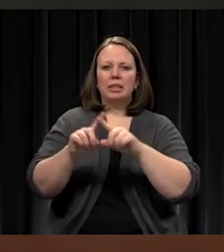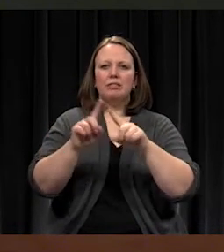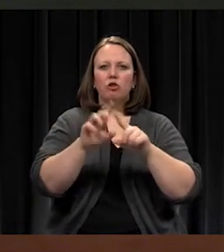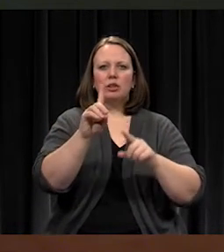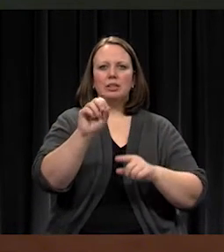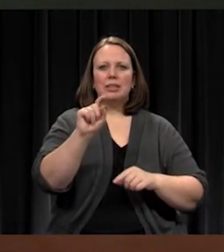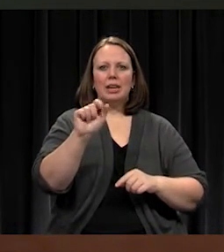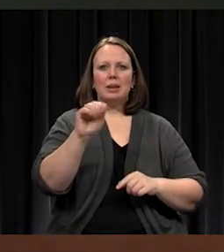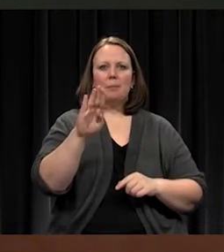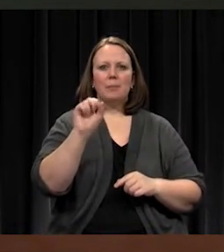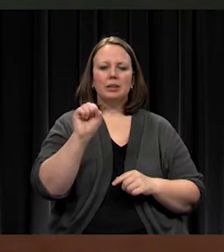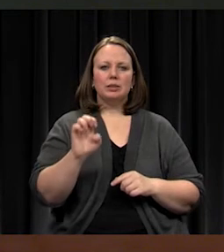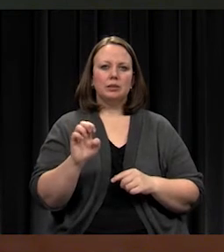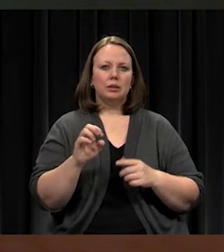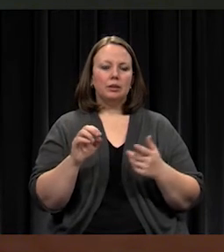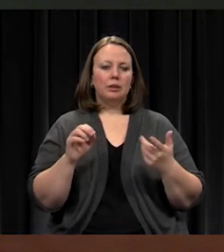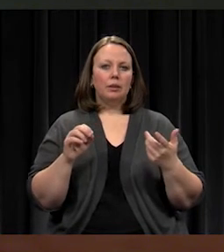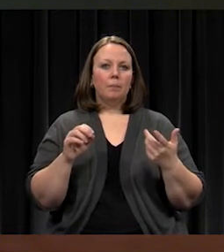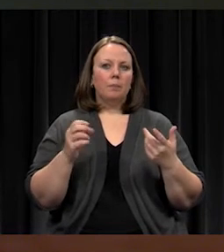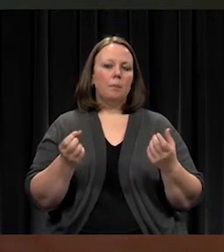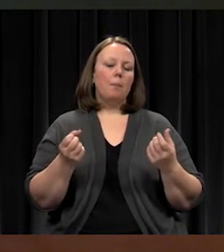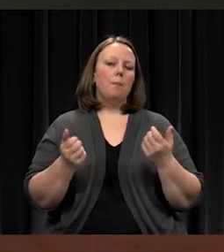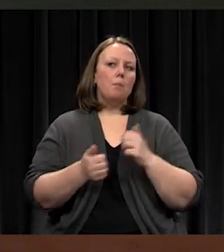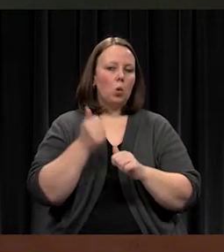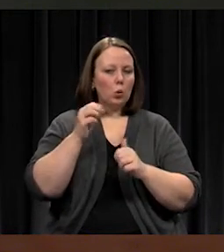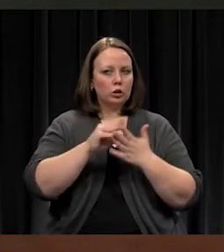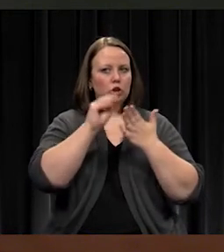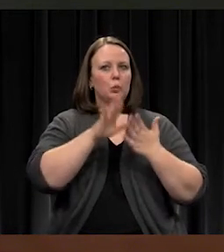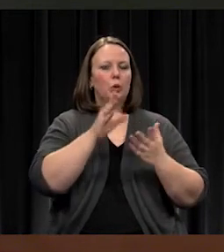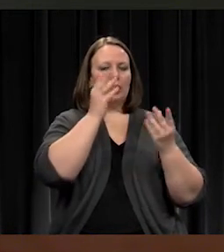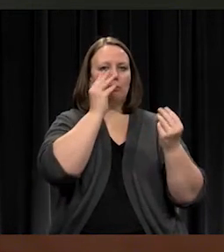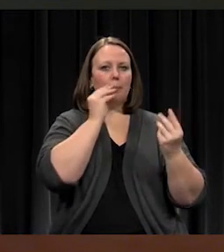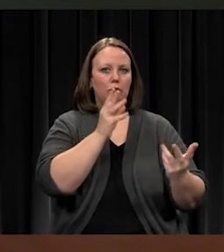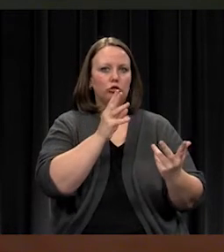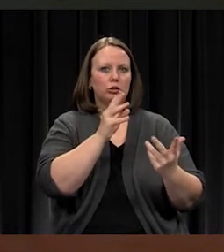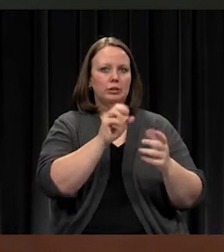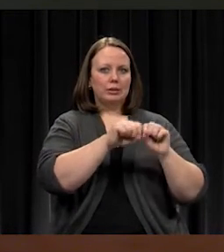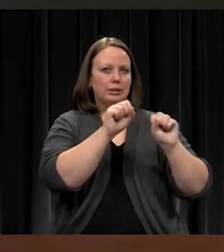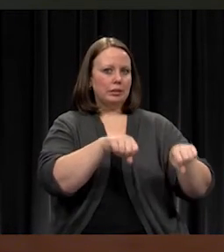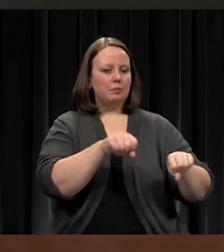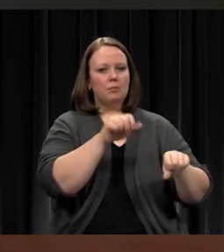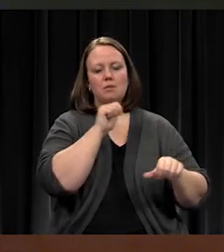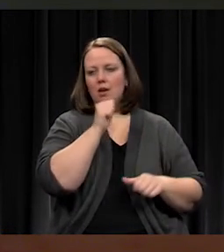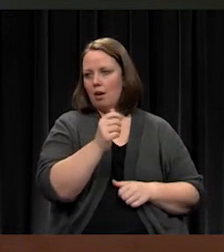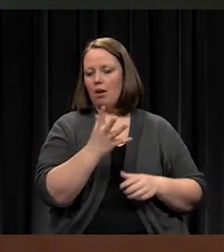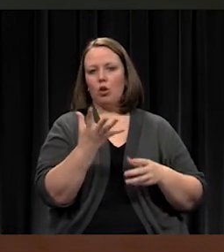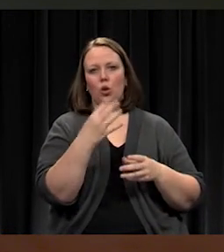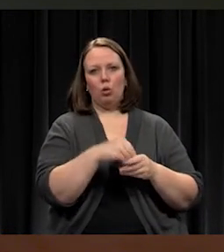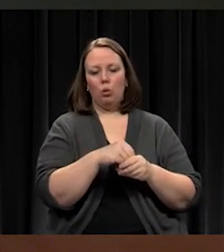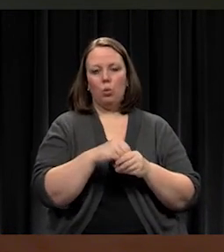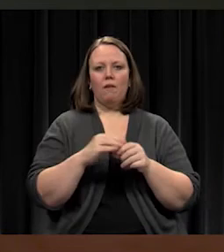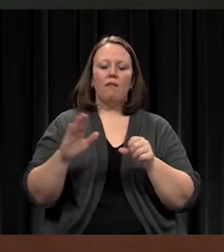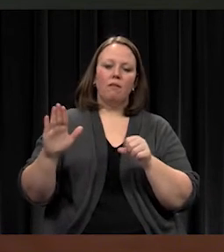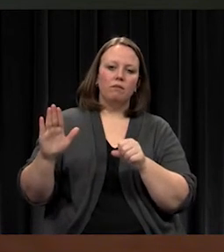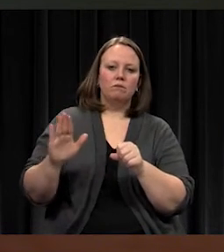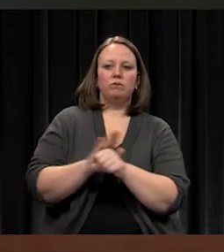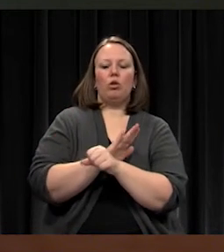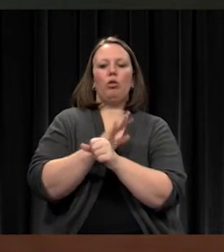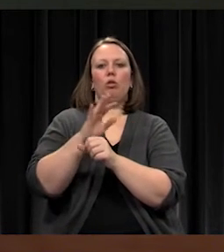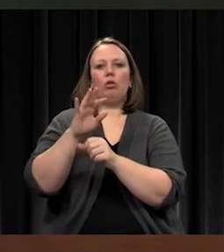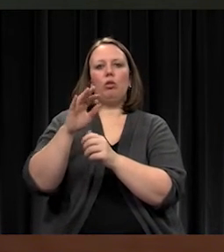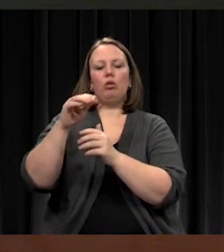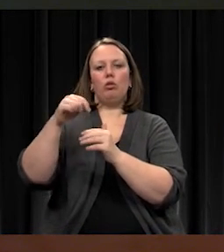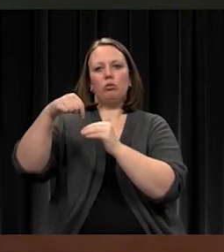there? Most student information systems do not include a robust full functioning special